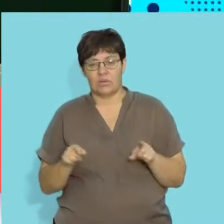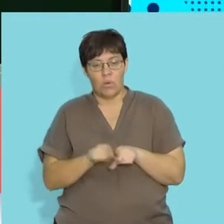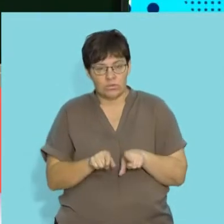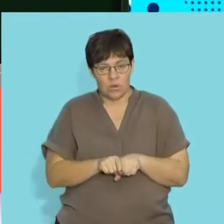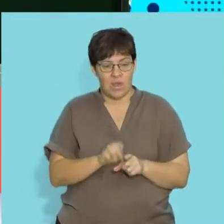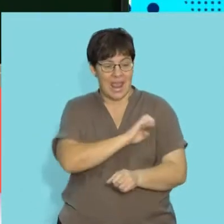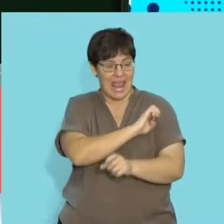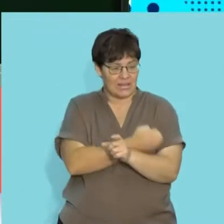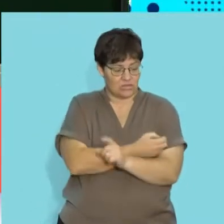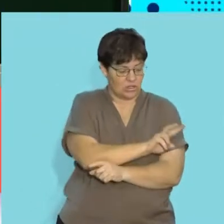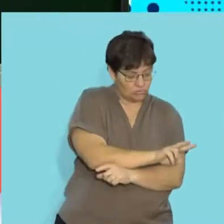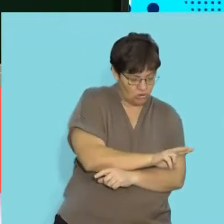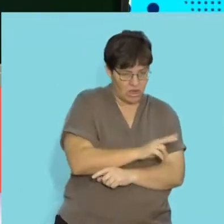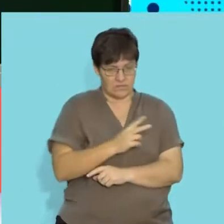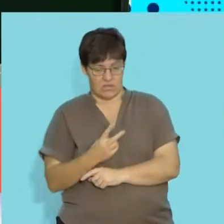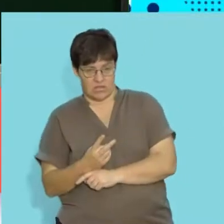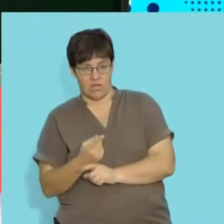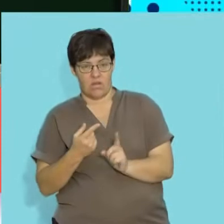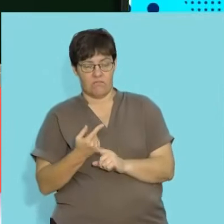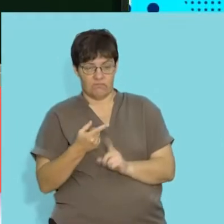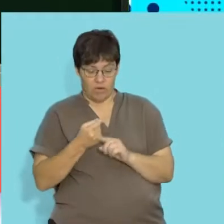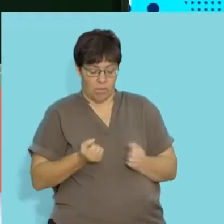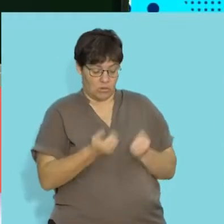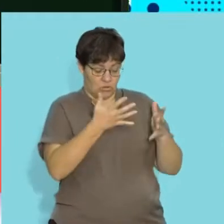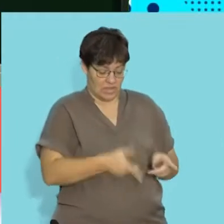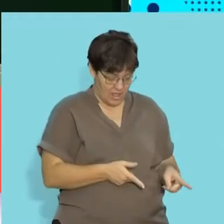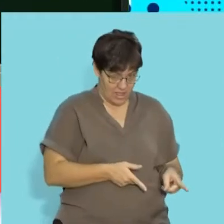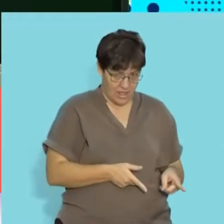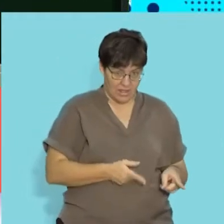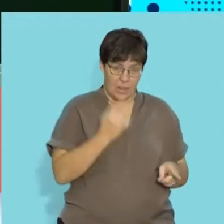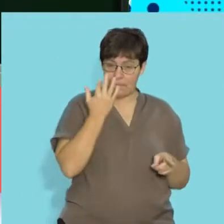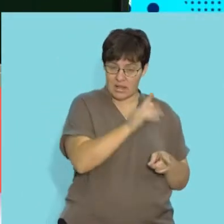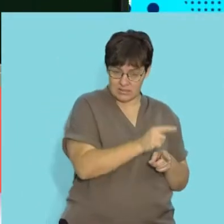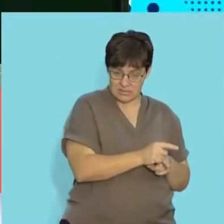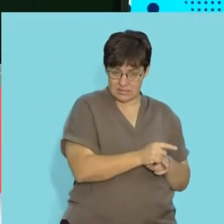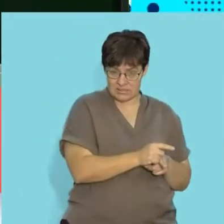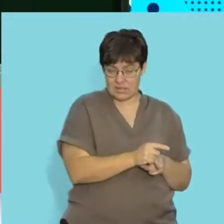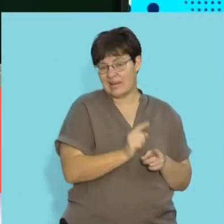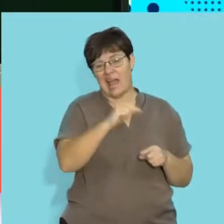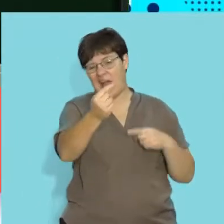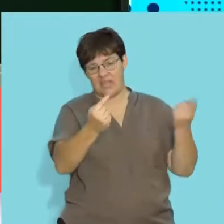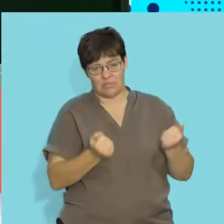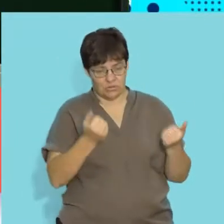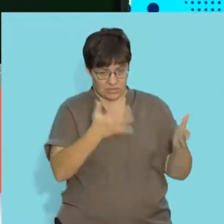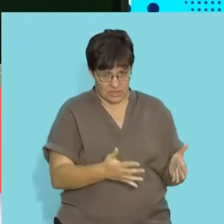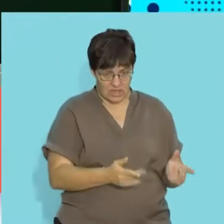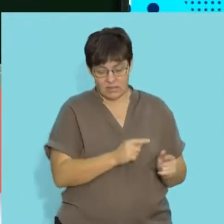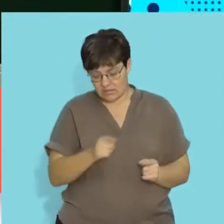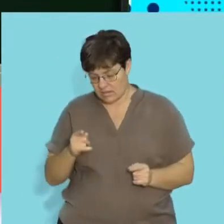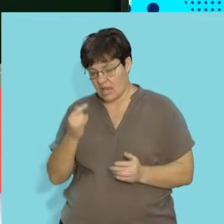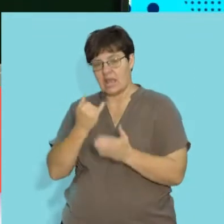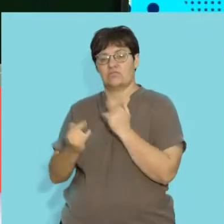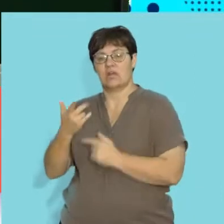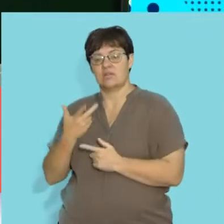where energy is transferred from your producers, which would be plants, and some of those other producers,